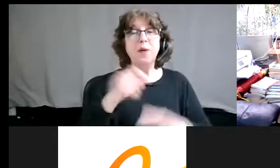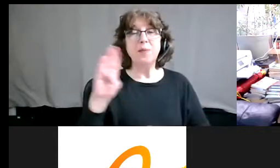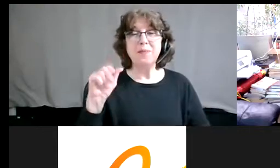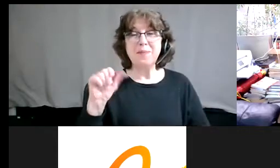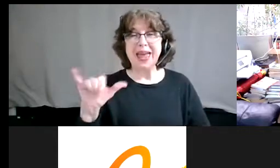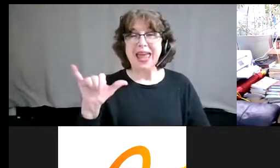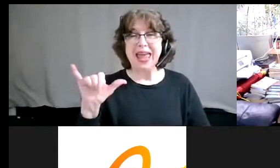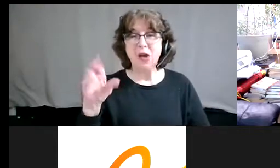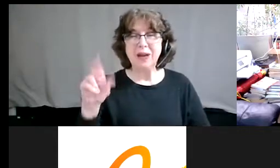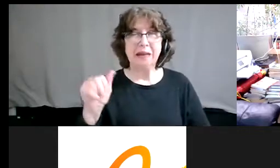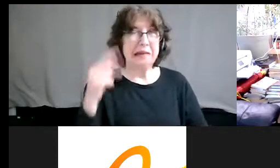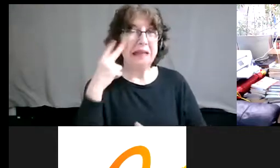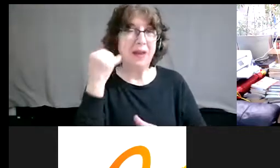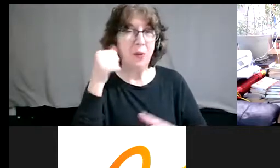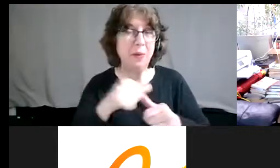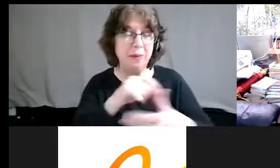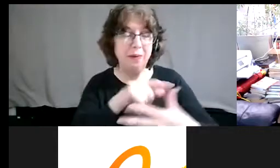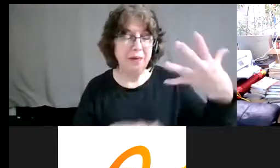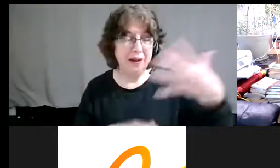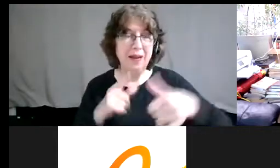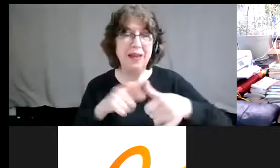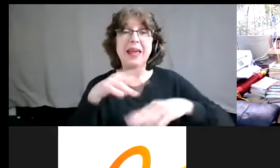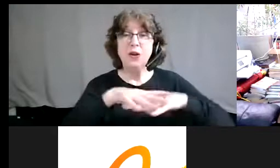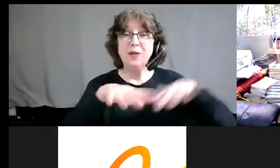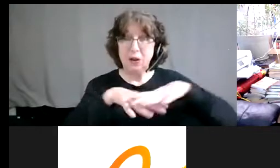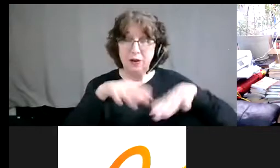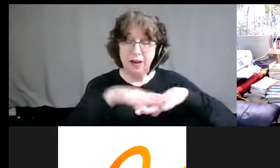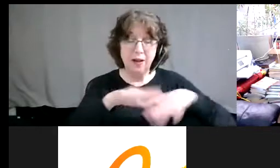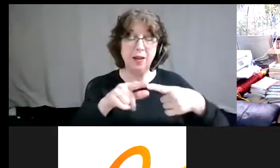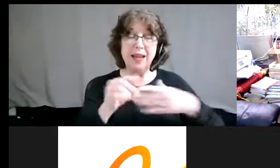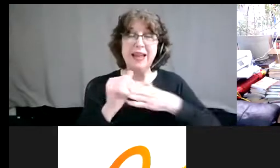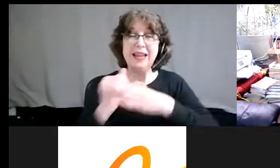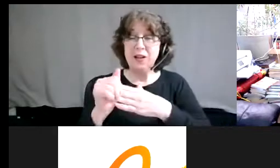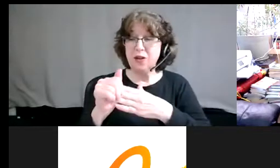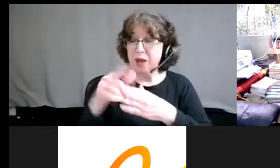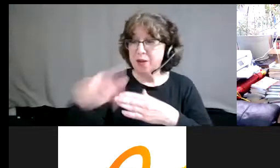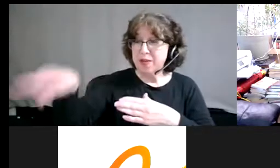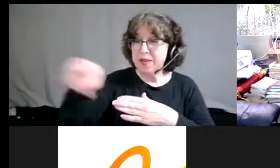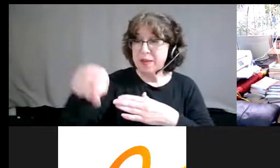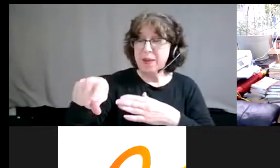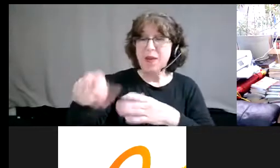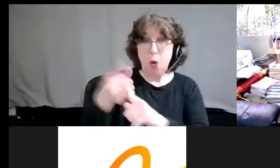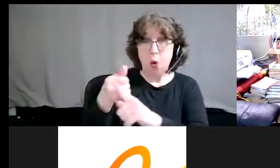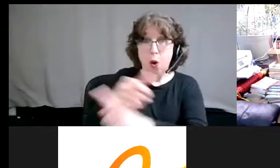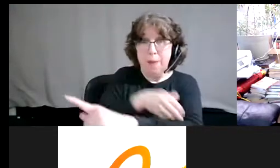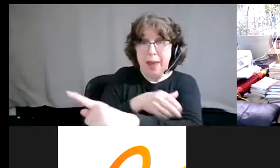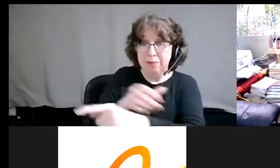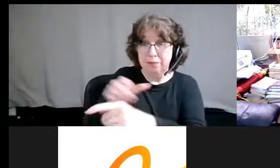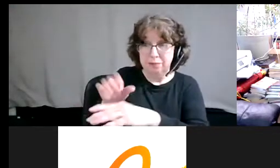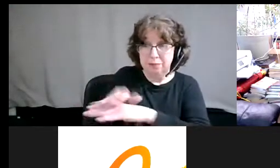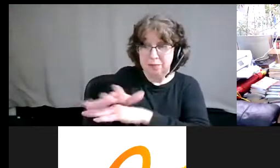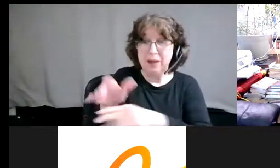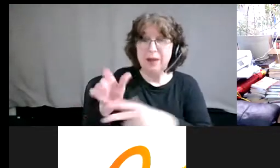remember it off the top of my head, are intersectionality, leadership of those most impacted, anti-capitalist